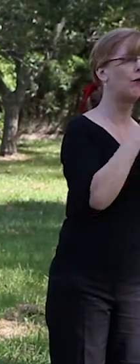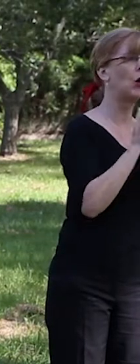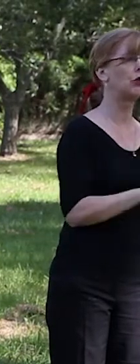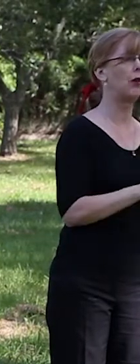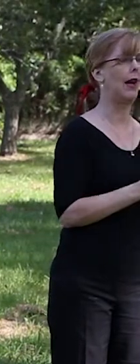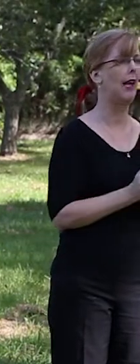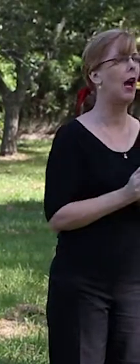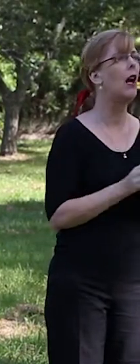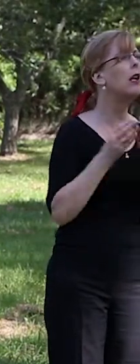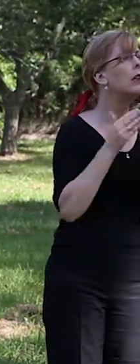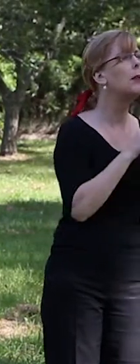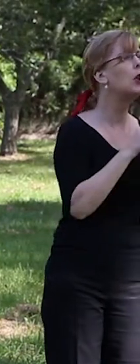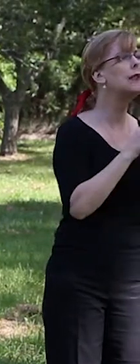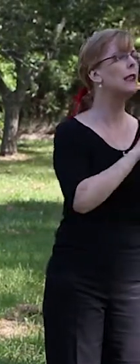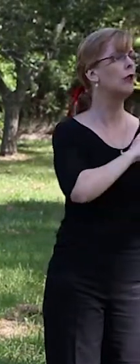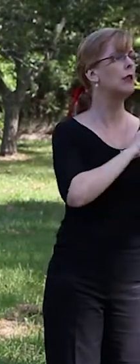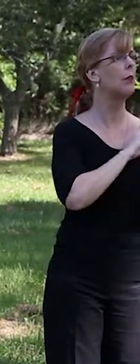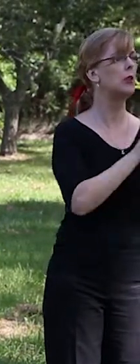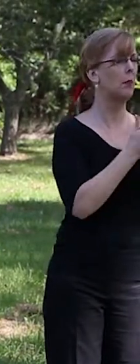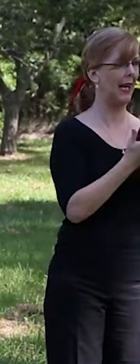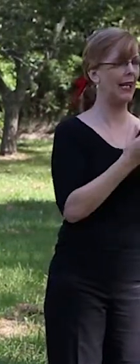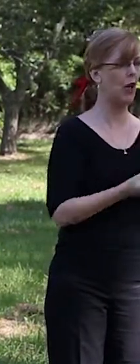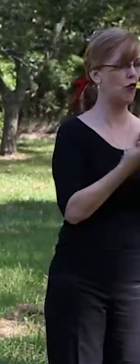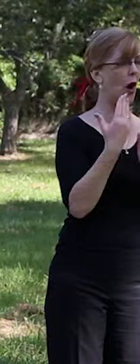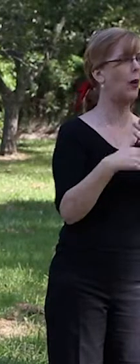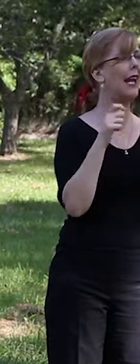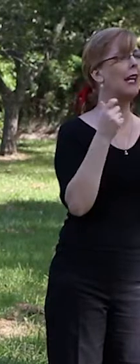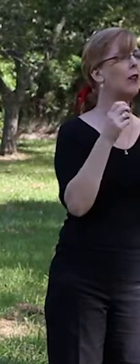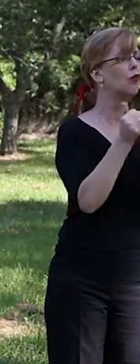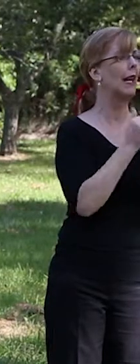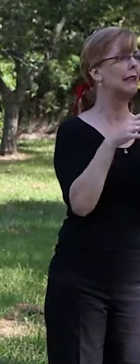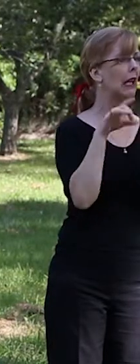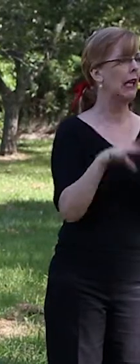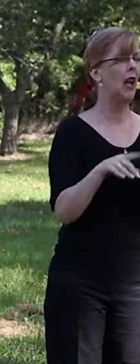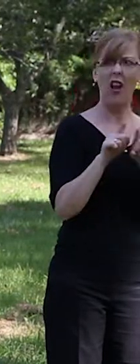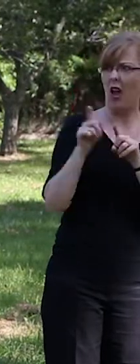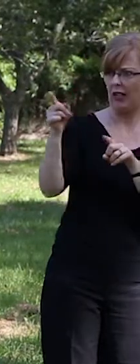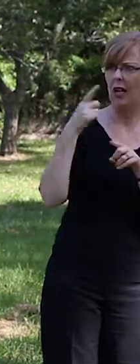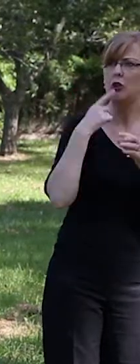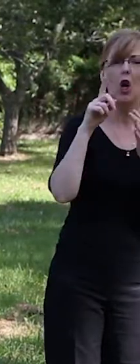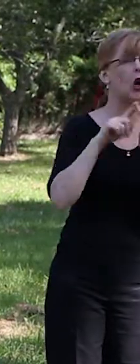The community portfolio is growing at RA, and as I was saying to Julianne yesterday, think